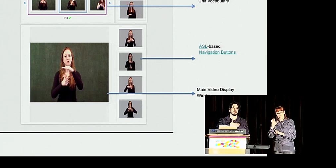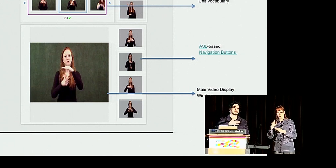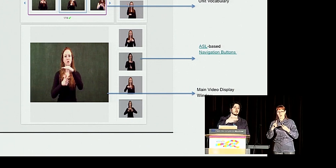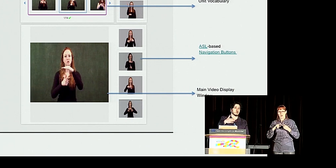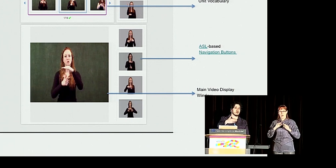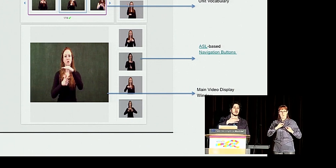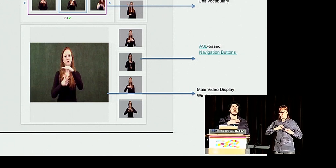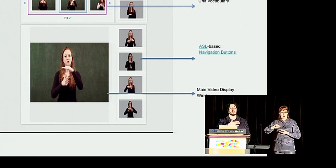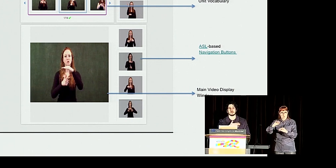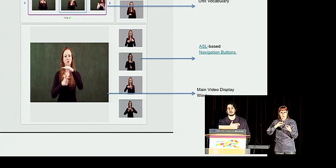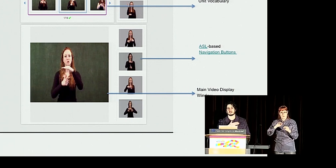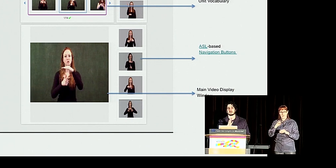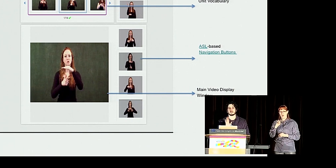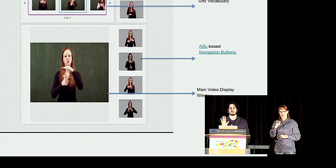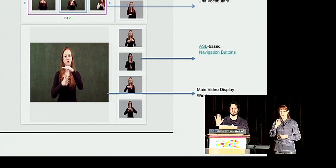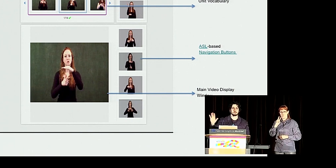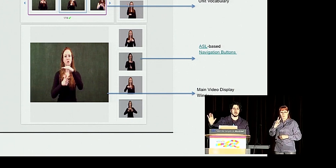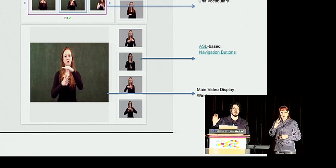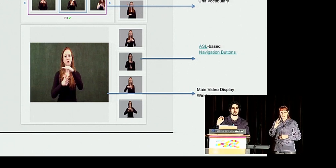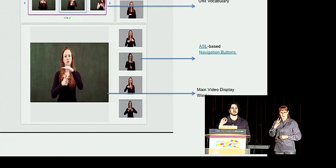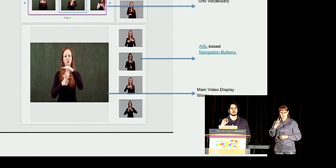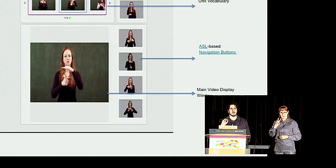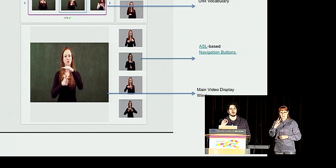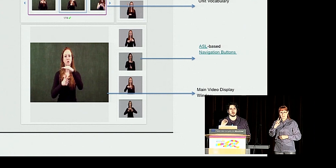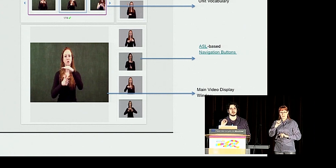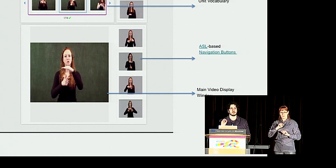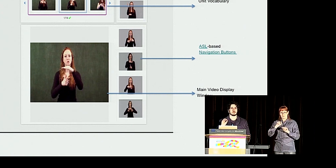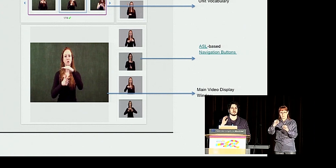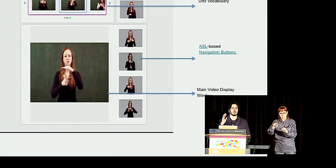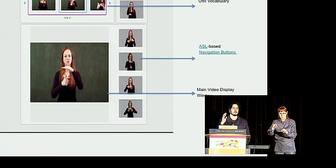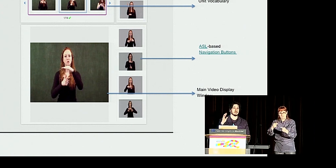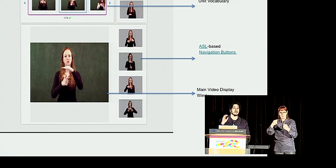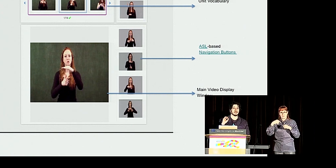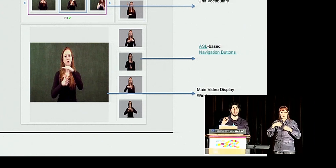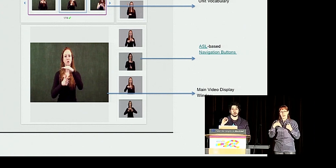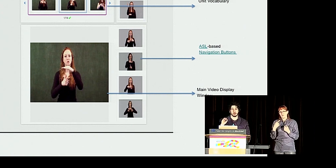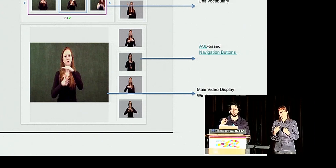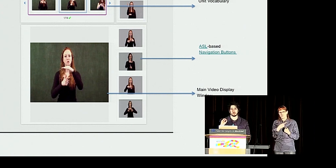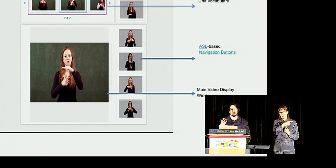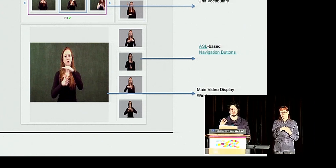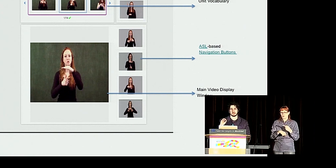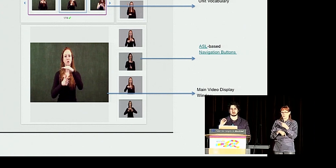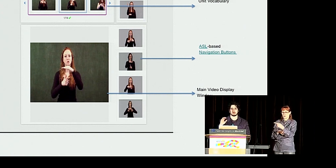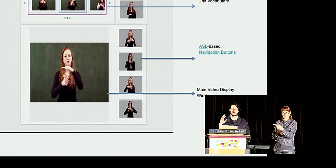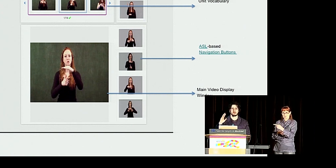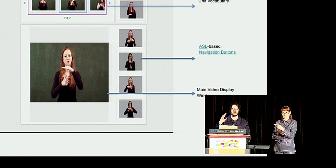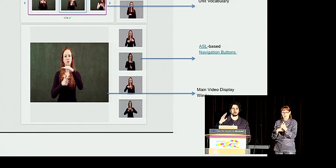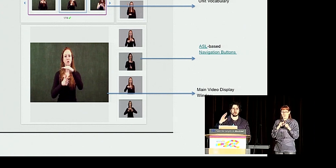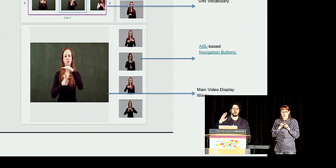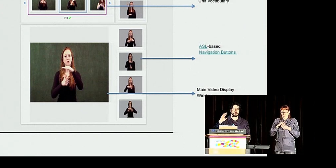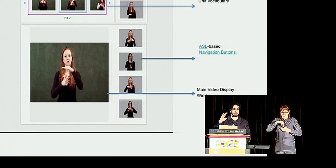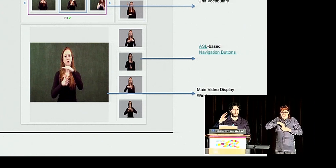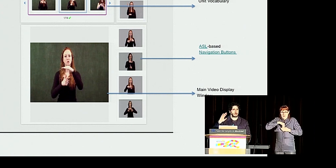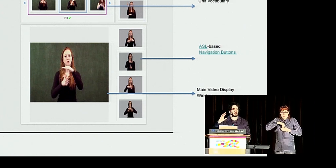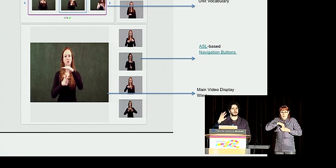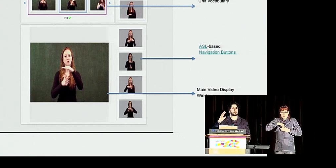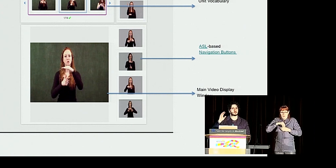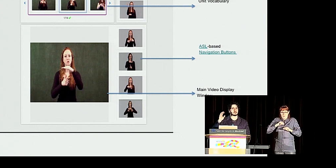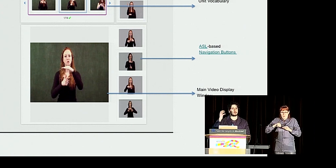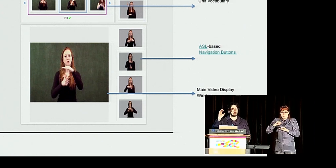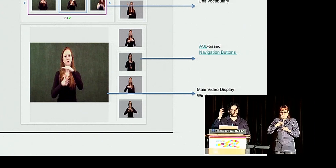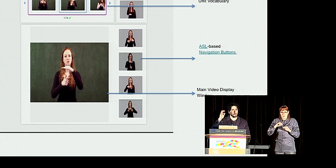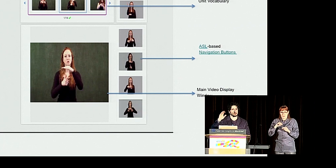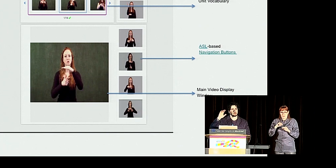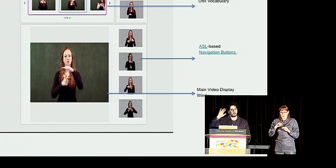like, is going out or in, you know, path, direction, and internal movements, which are more fine,